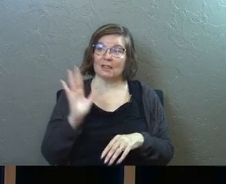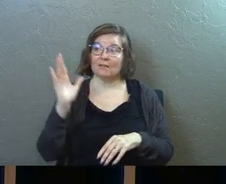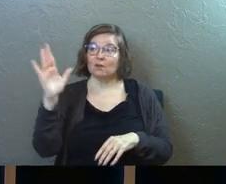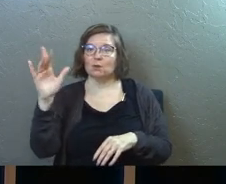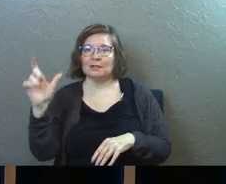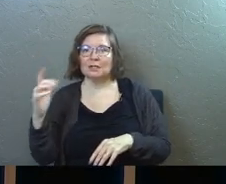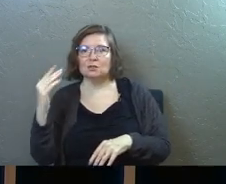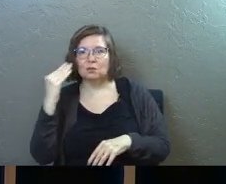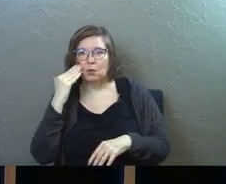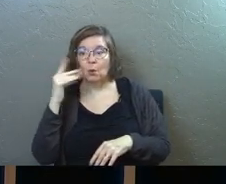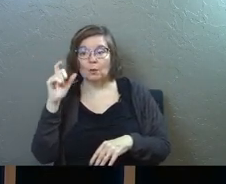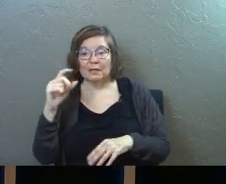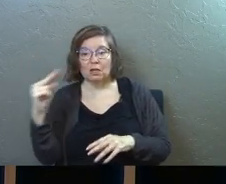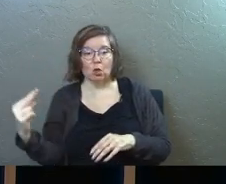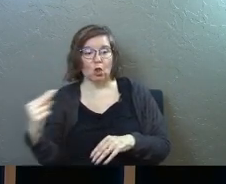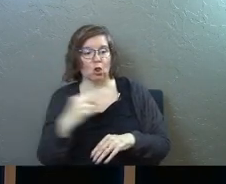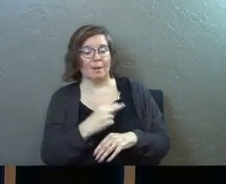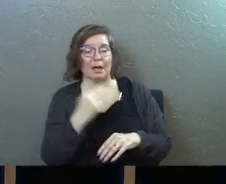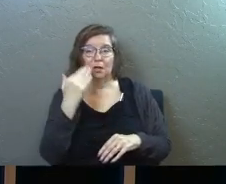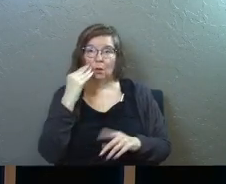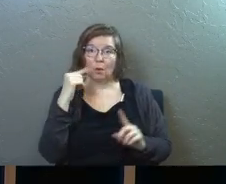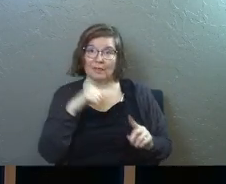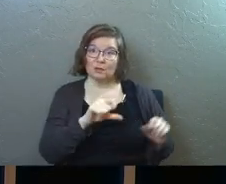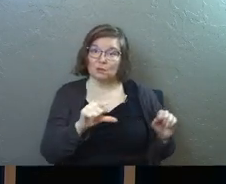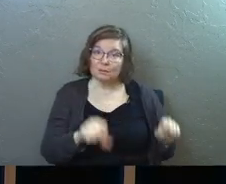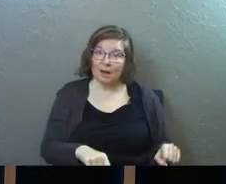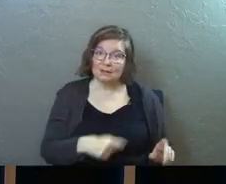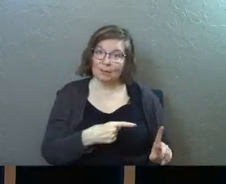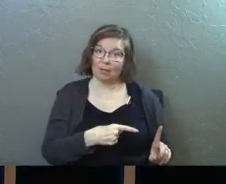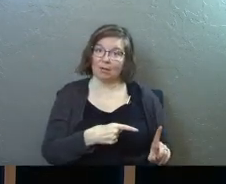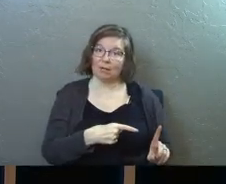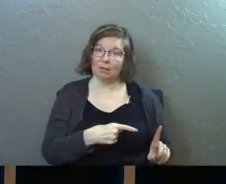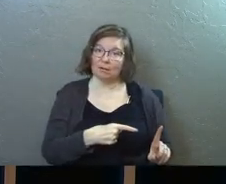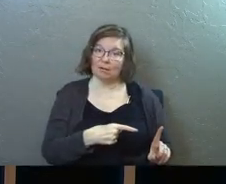future needs to know we need to look back and know this was possible